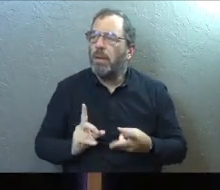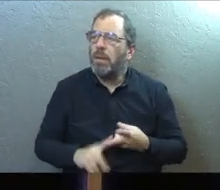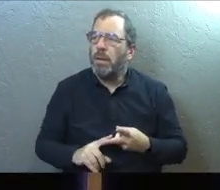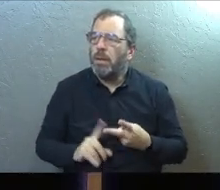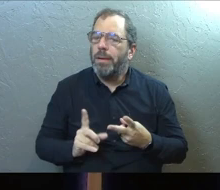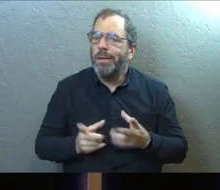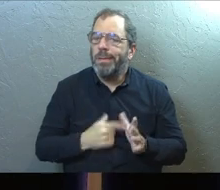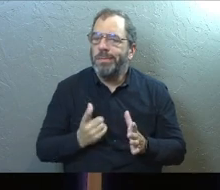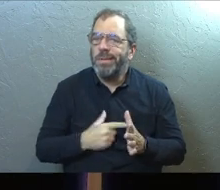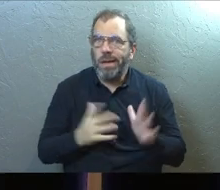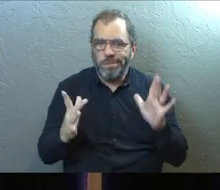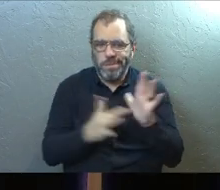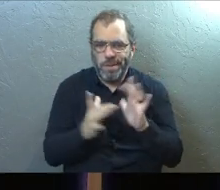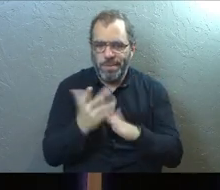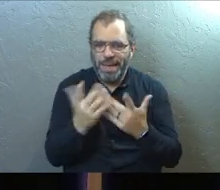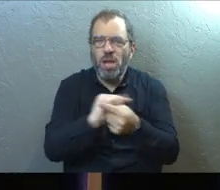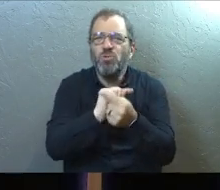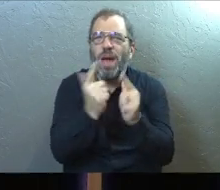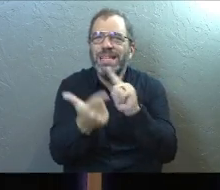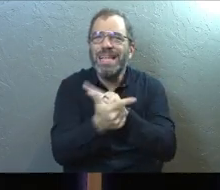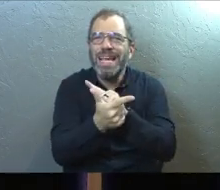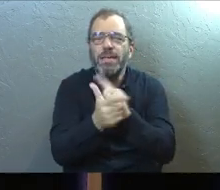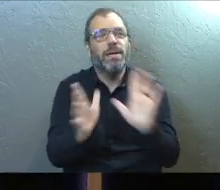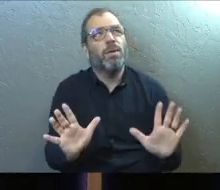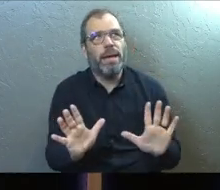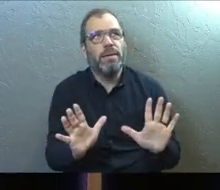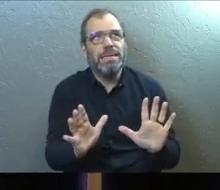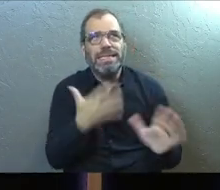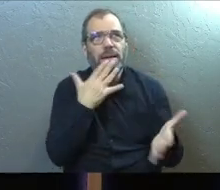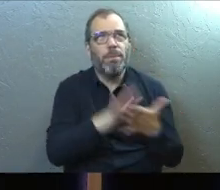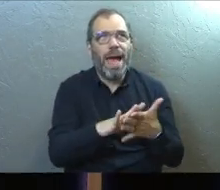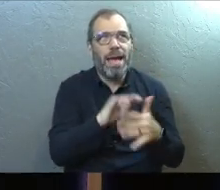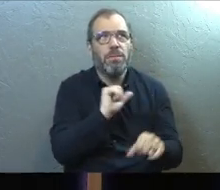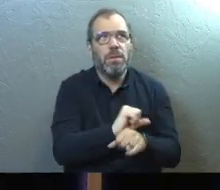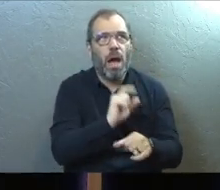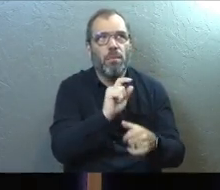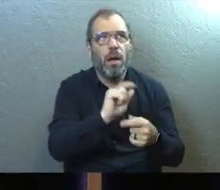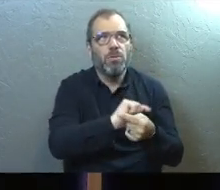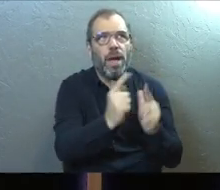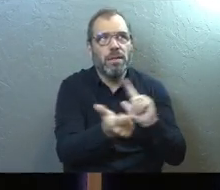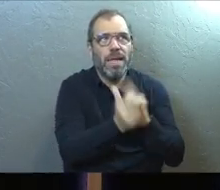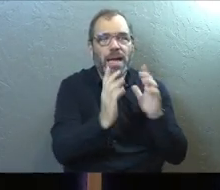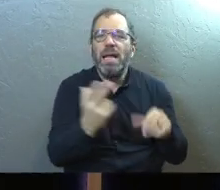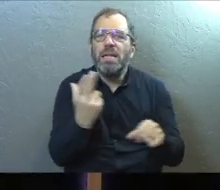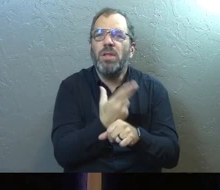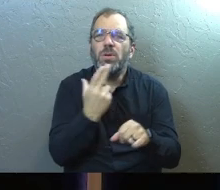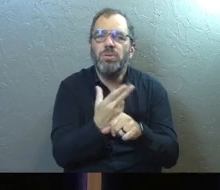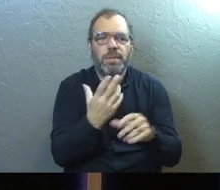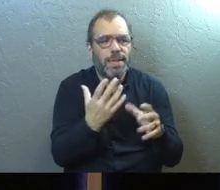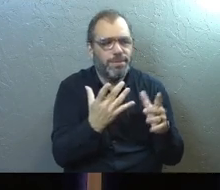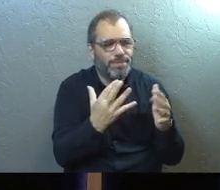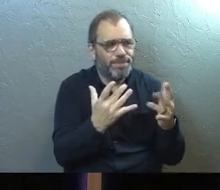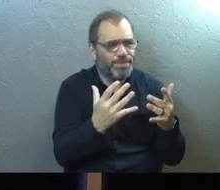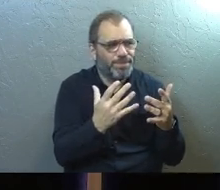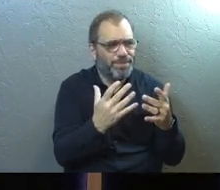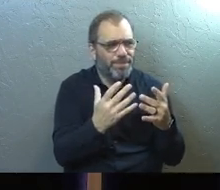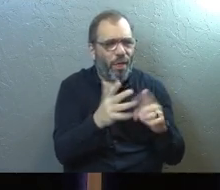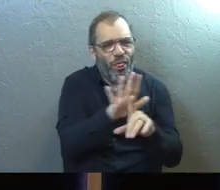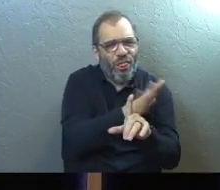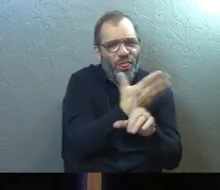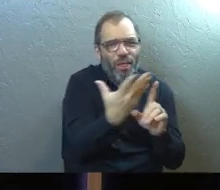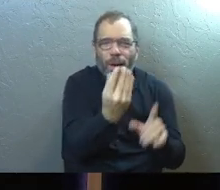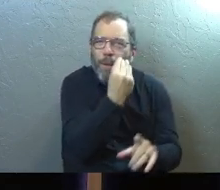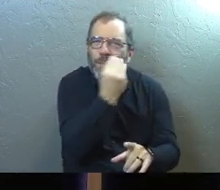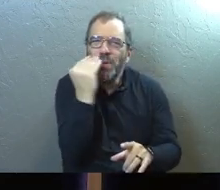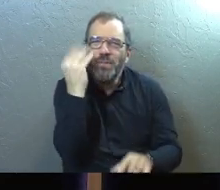sometimes the, the biblical translators, I mean, I'm not saying that they do a bad job, but sometimes they'll use somewhat, uh, flowery